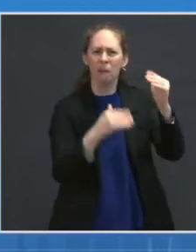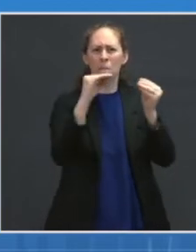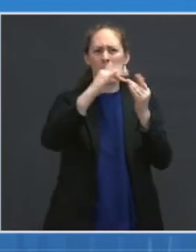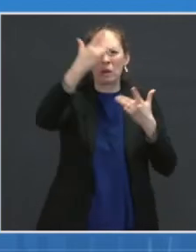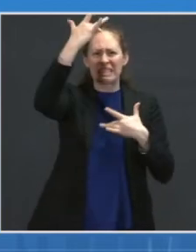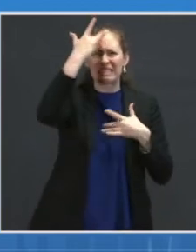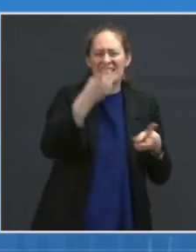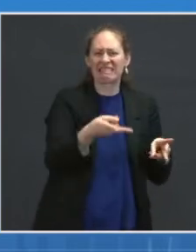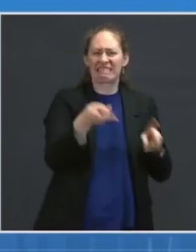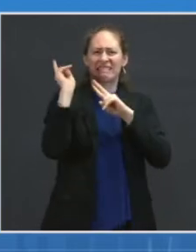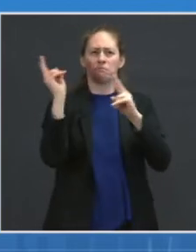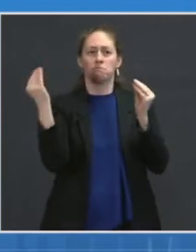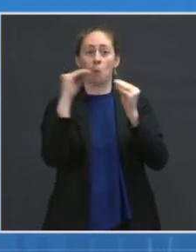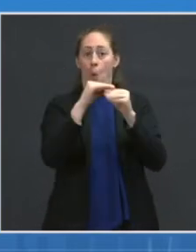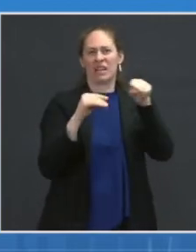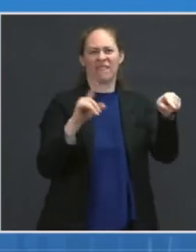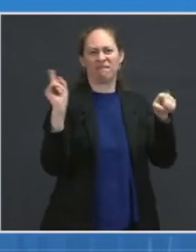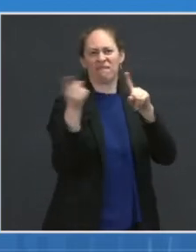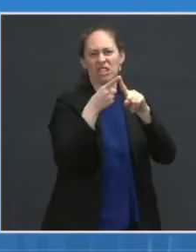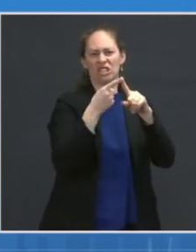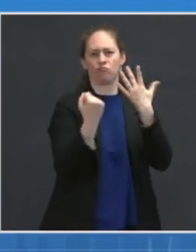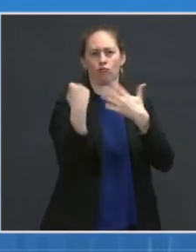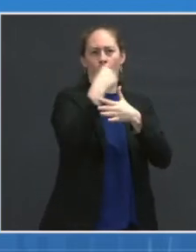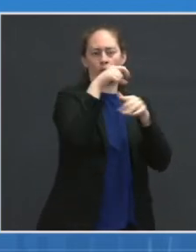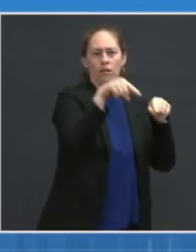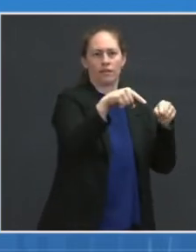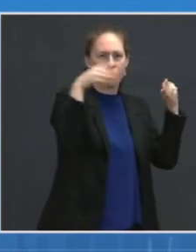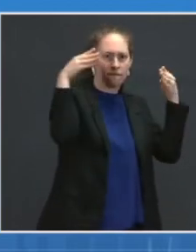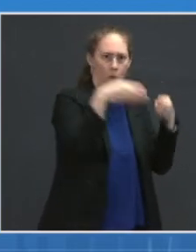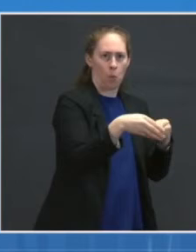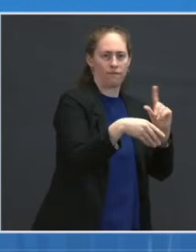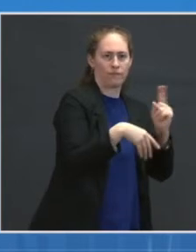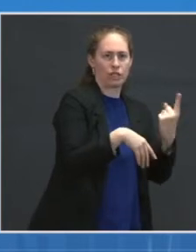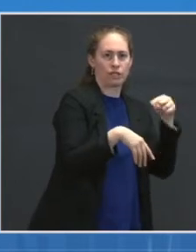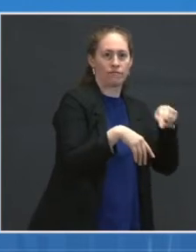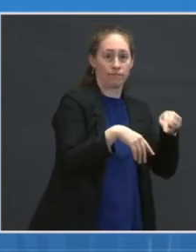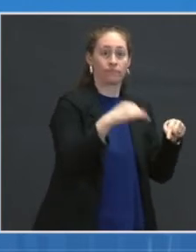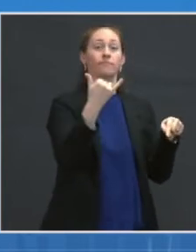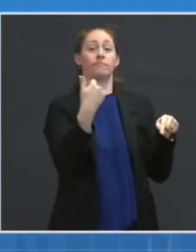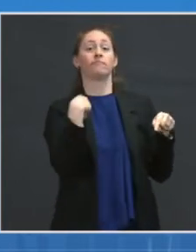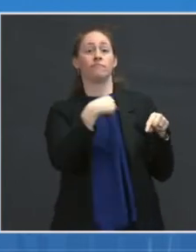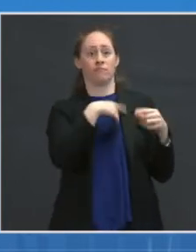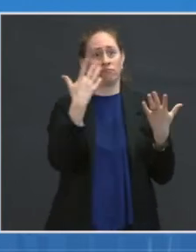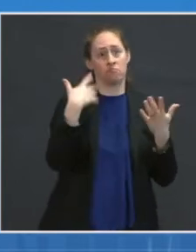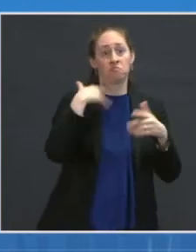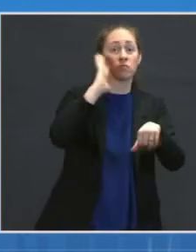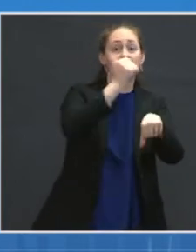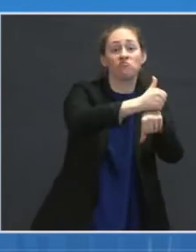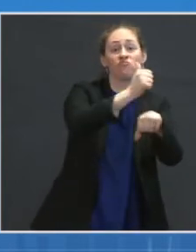these sites set up. And we expect them all to be up and running in the next two weeks.